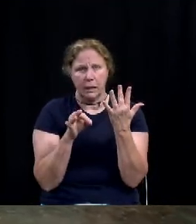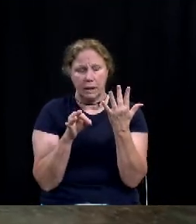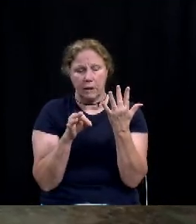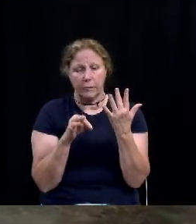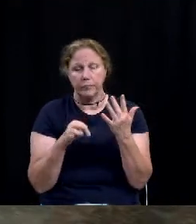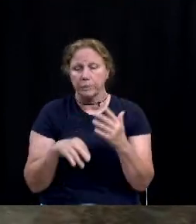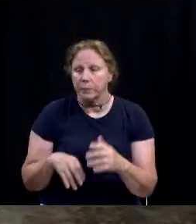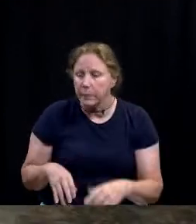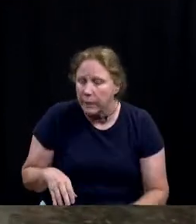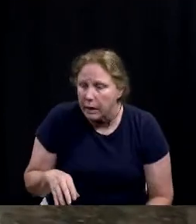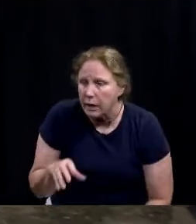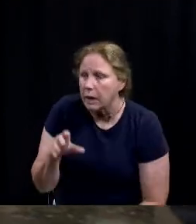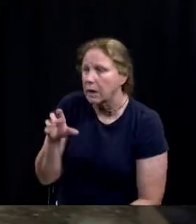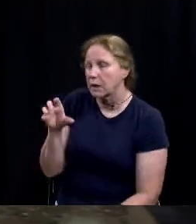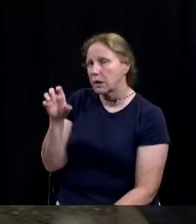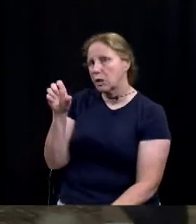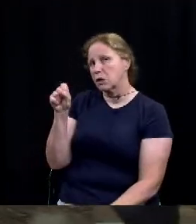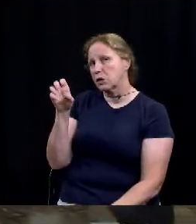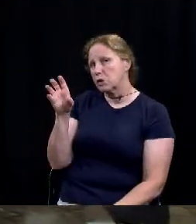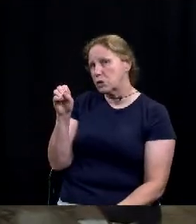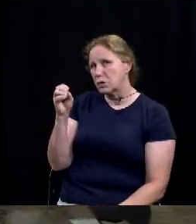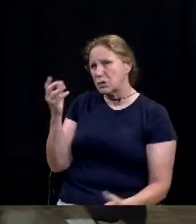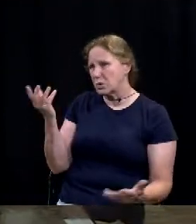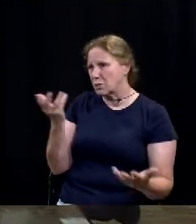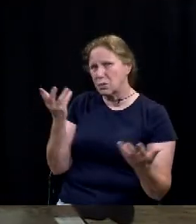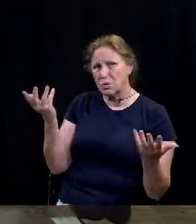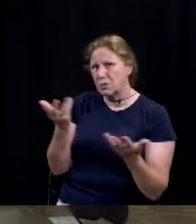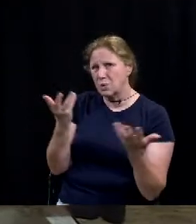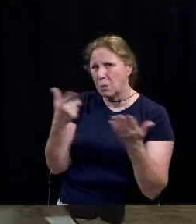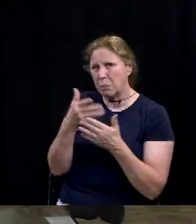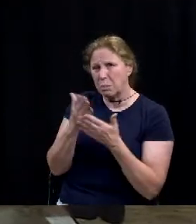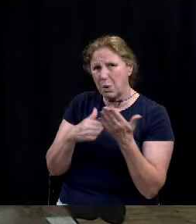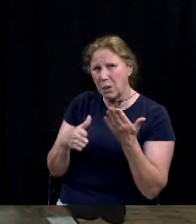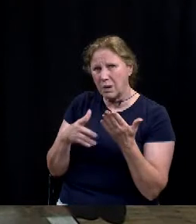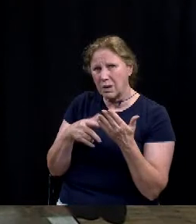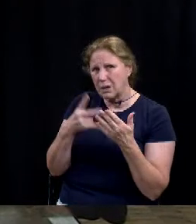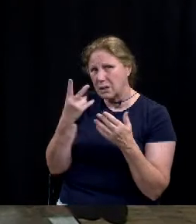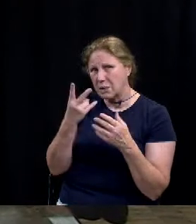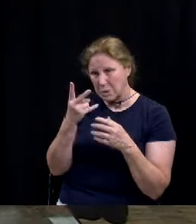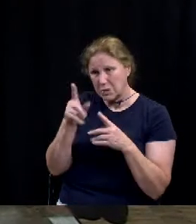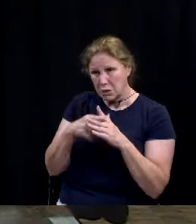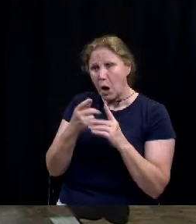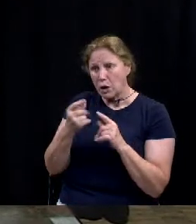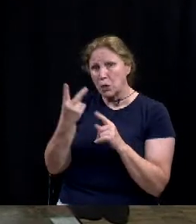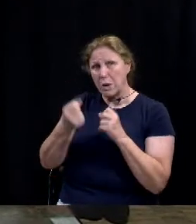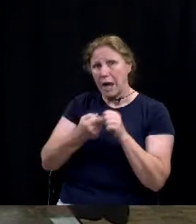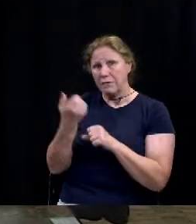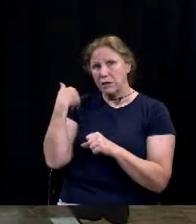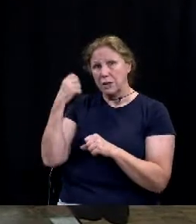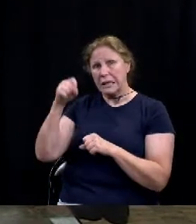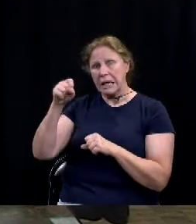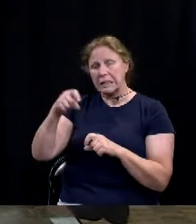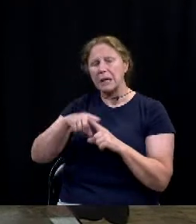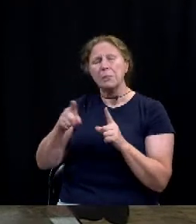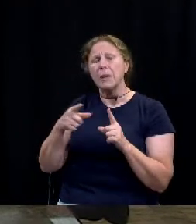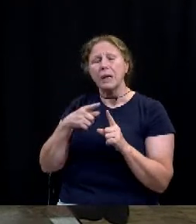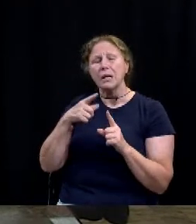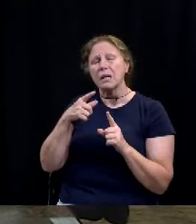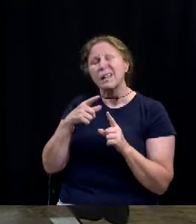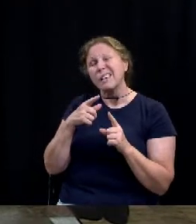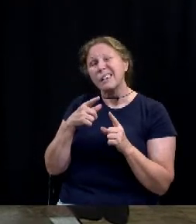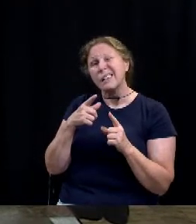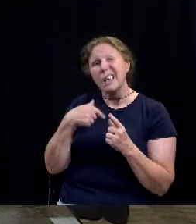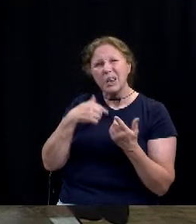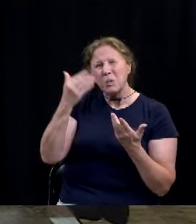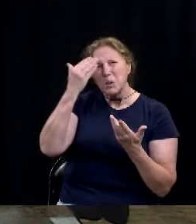So start what part of the process? guess, I mean, we're not to start from two-and-a-half years ago, but I'm just trying to get familiar